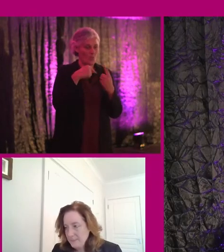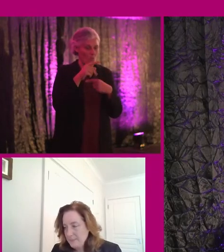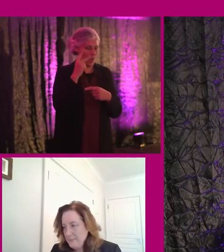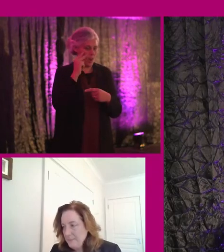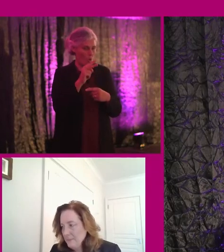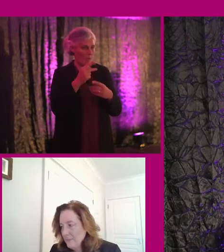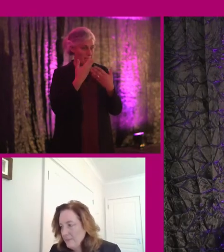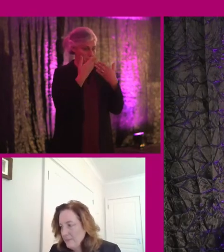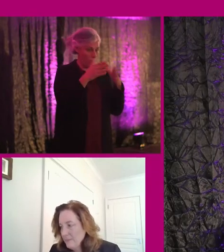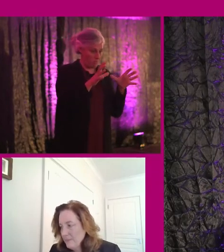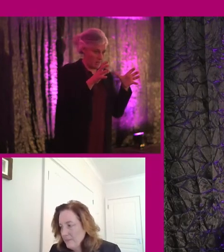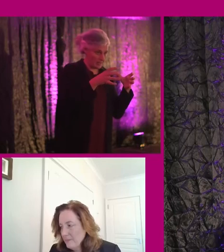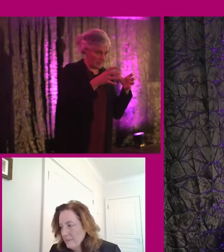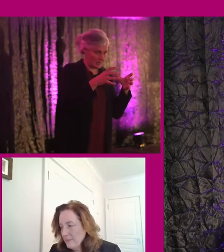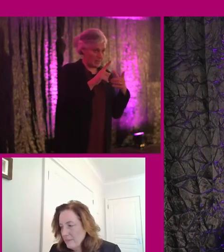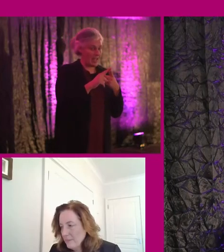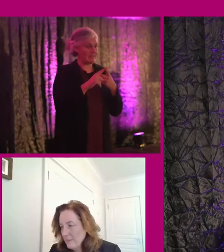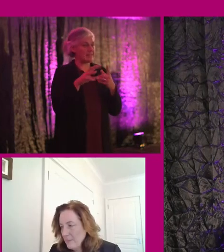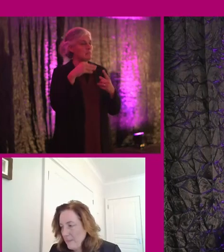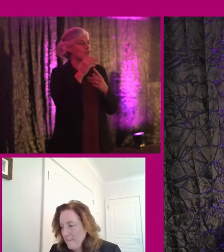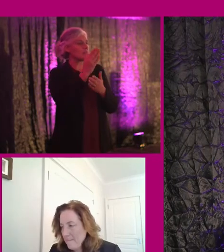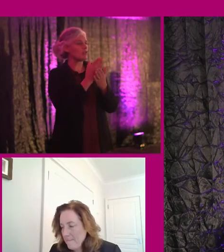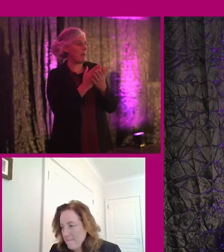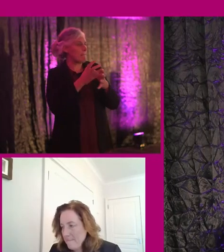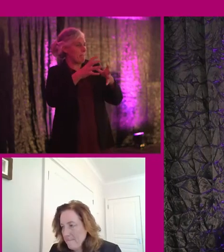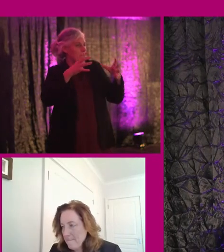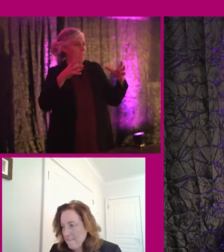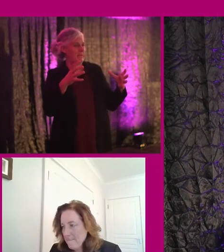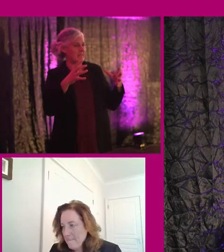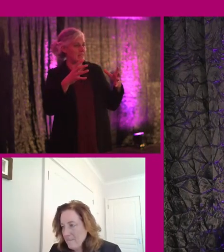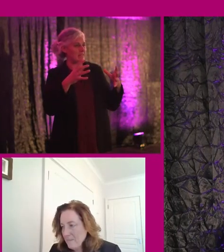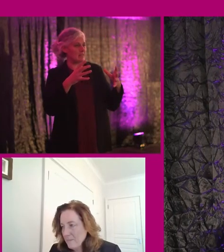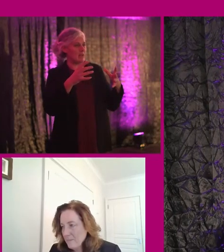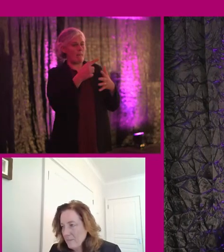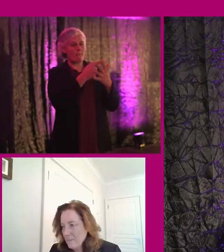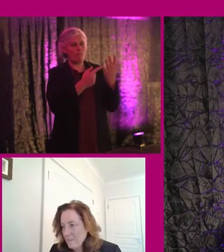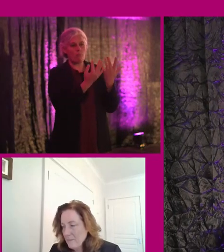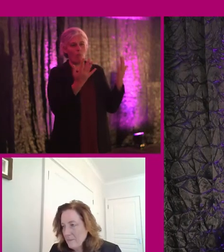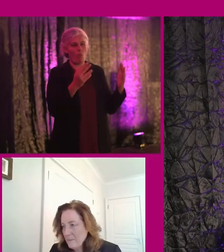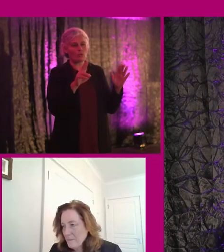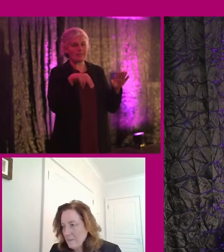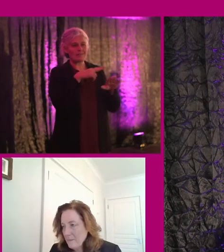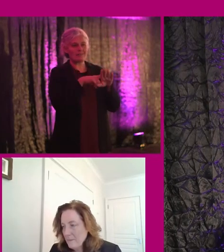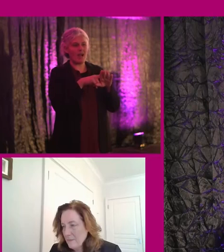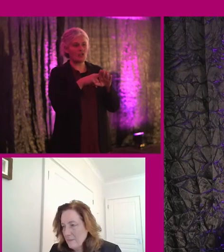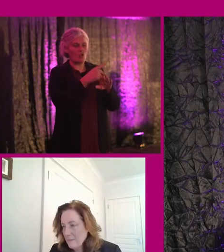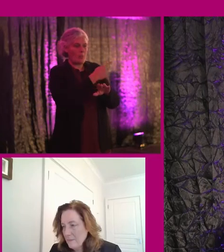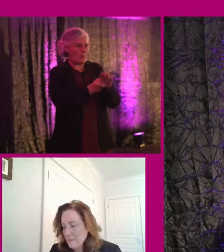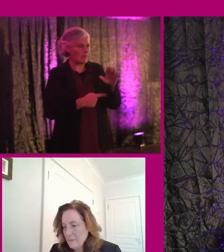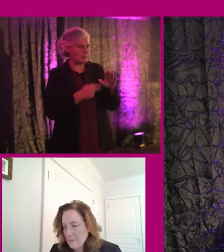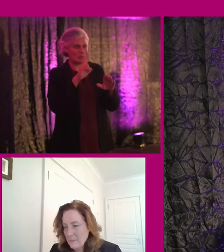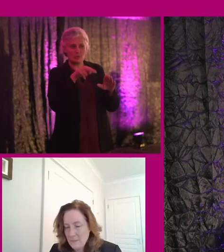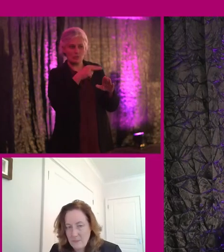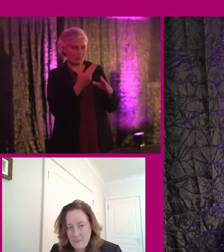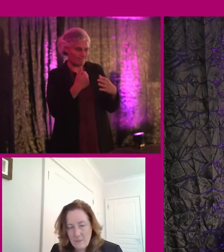both public and particularly some of the large multinationals. Disability was not on the agenda